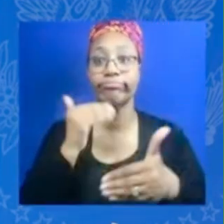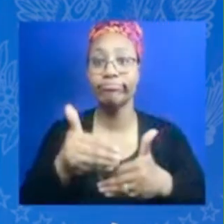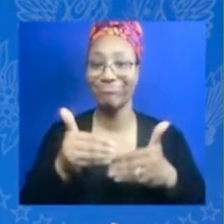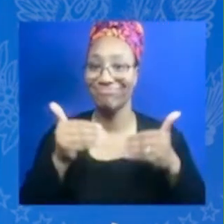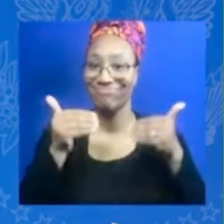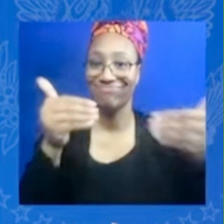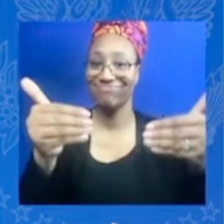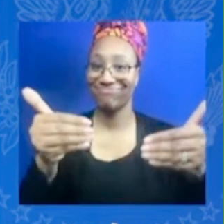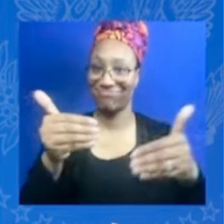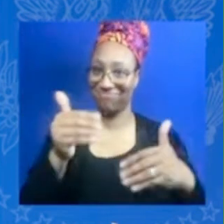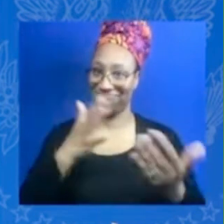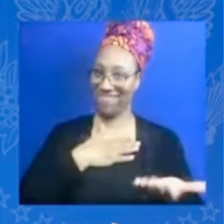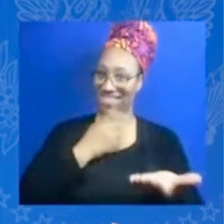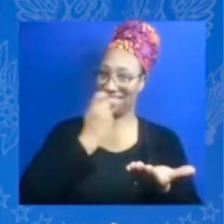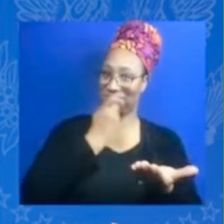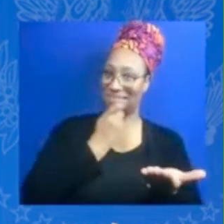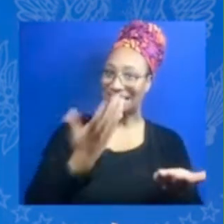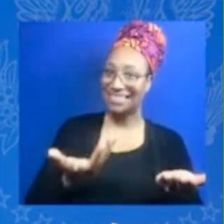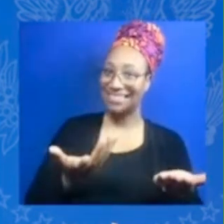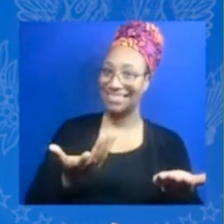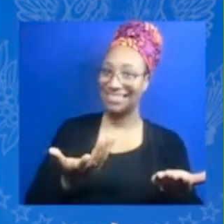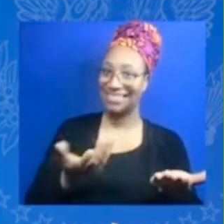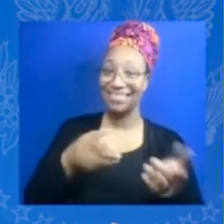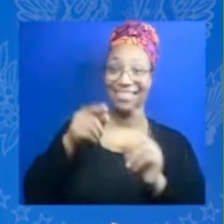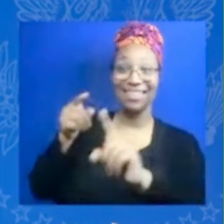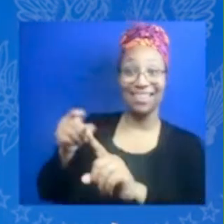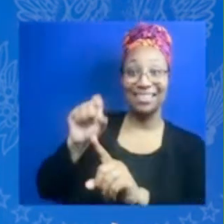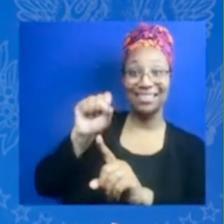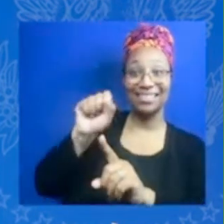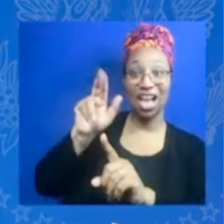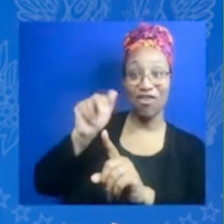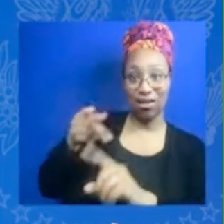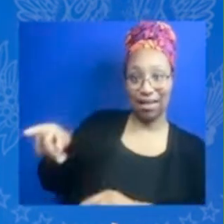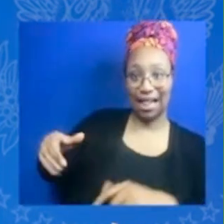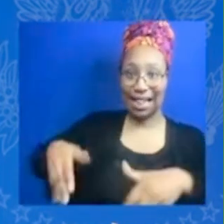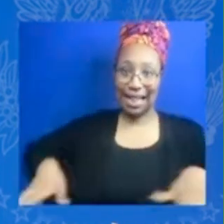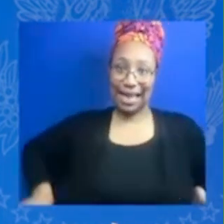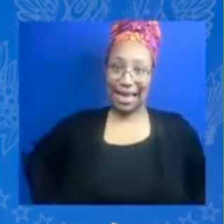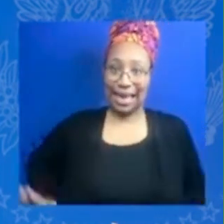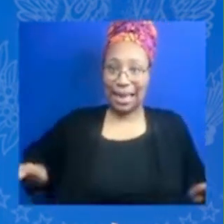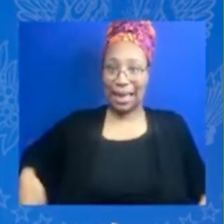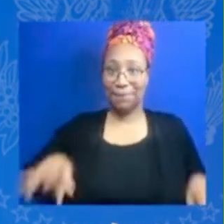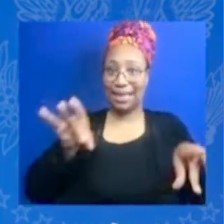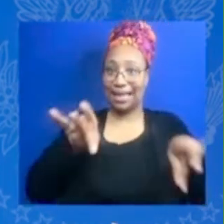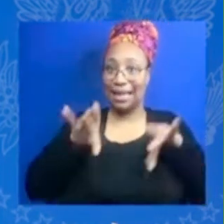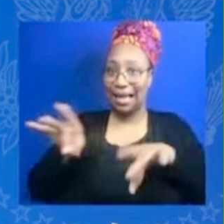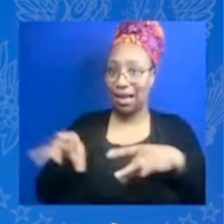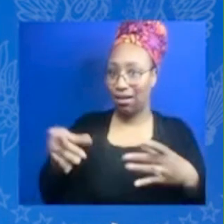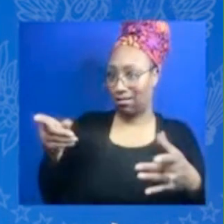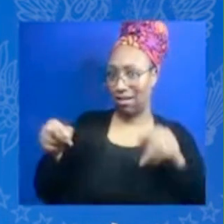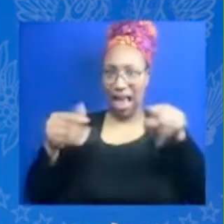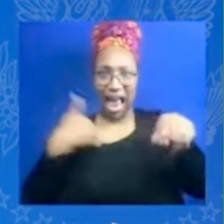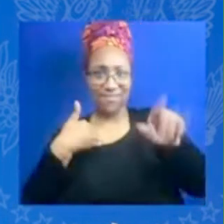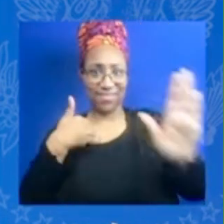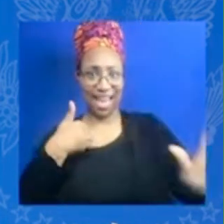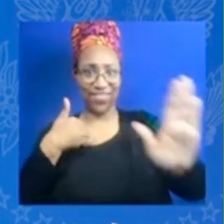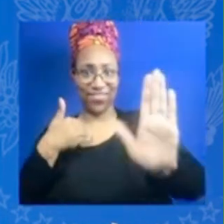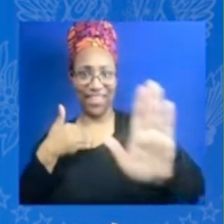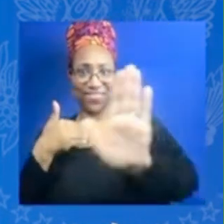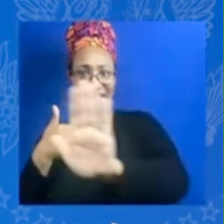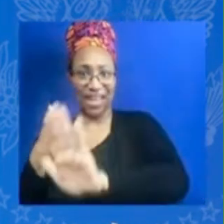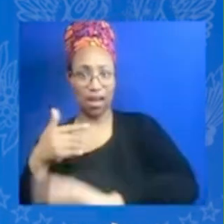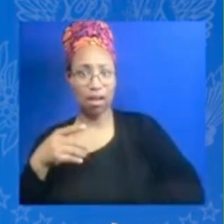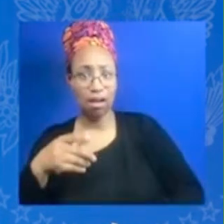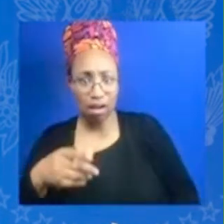so i think that it's very important for us to understand just as sarah stated women have a very special